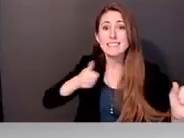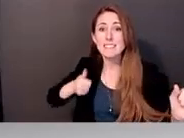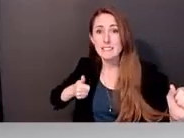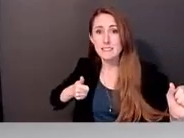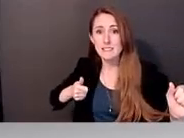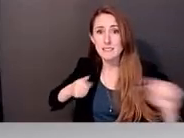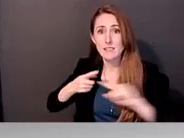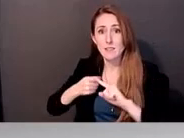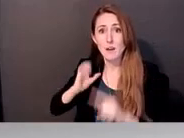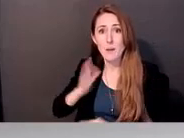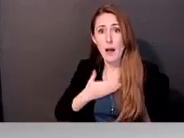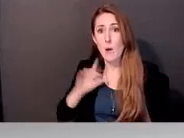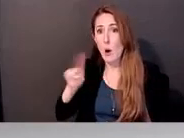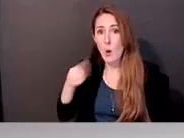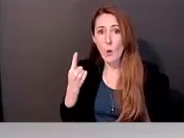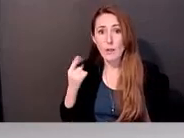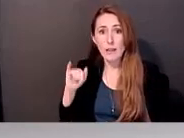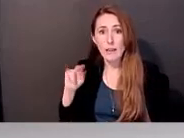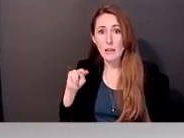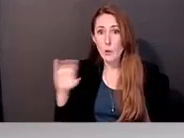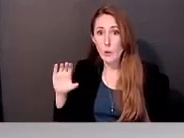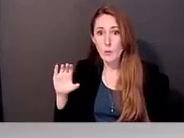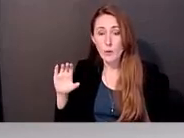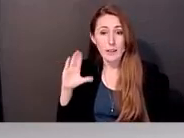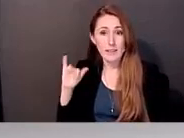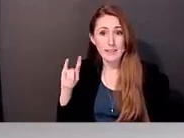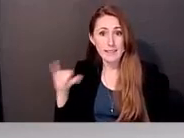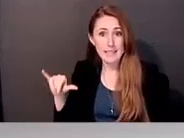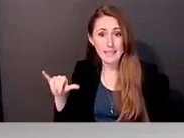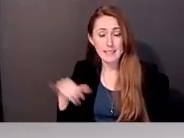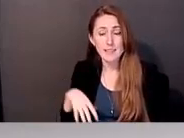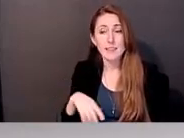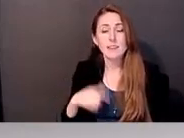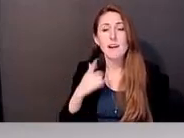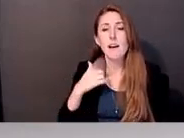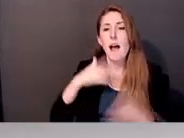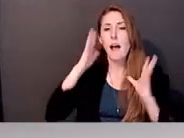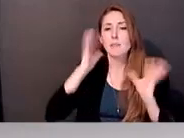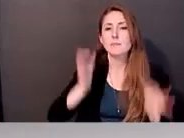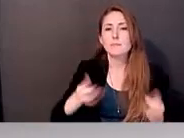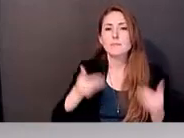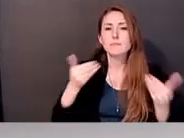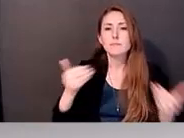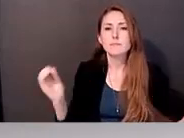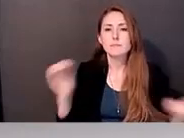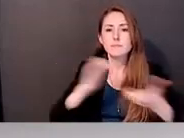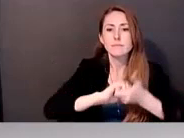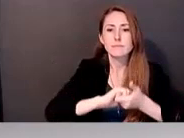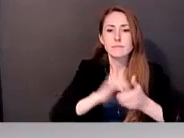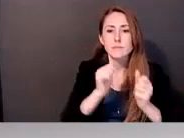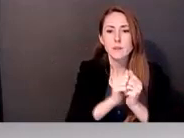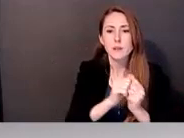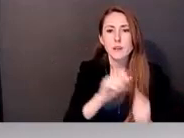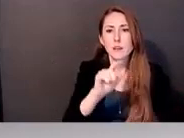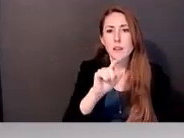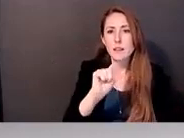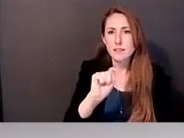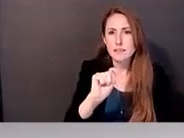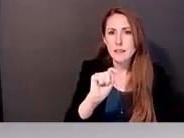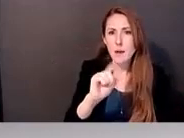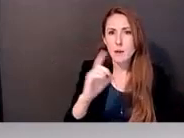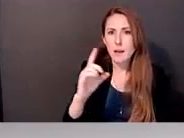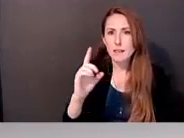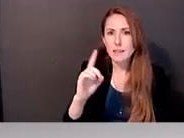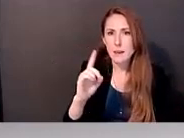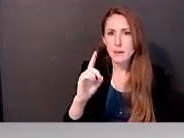um, I decided to partner up with, um, the Tawa Daini nation, which that is